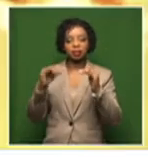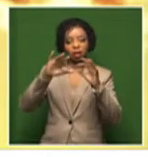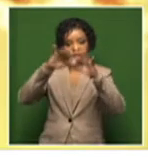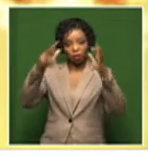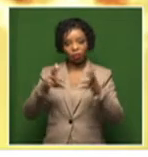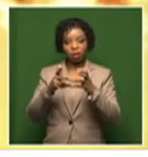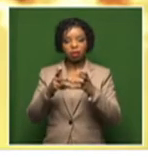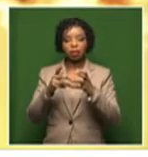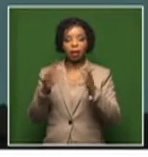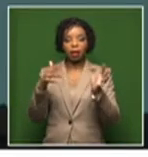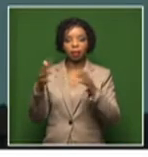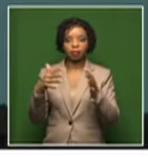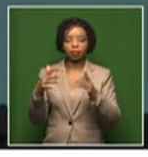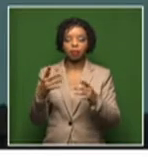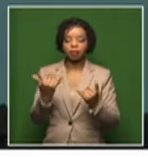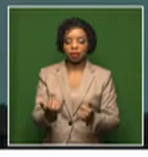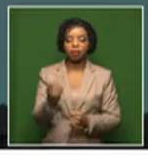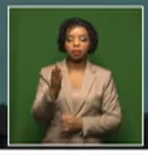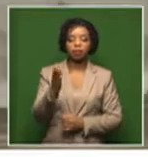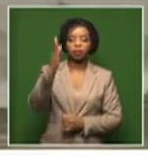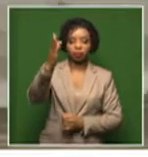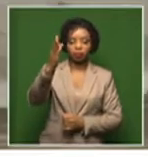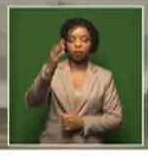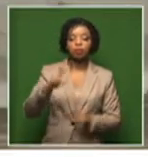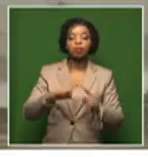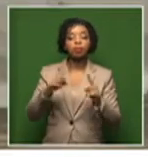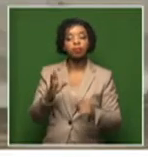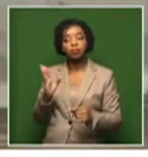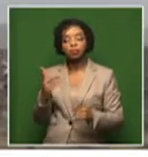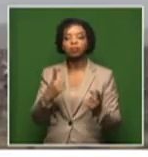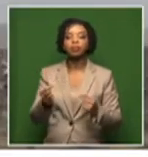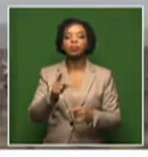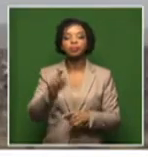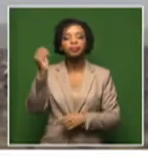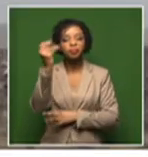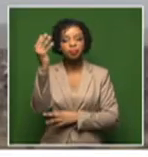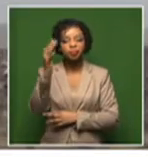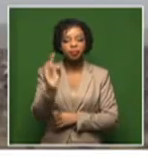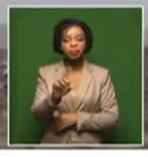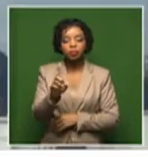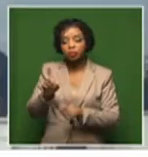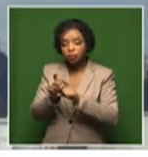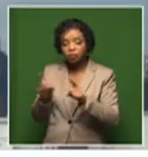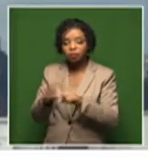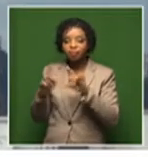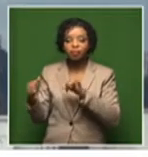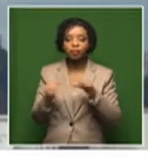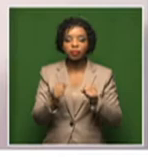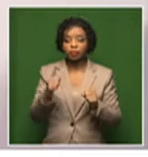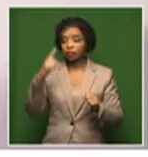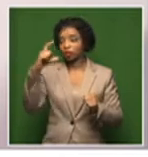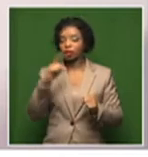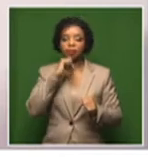During his opening remarks, Tutu stressed that global emissions of gases have remained unchecked for decades.